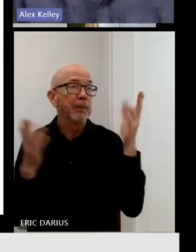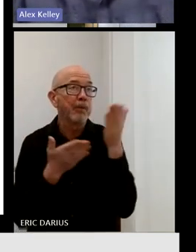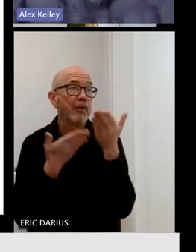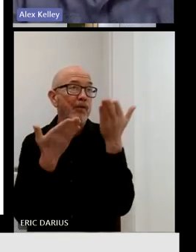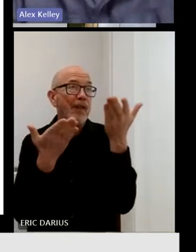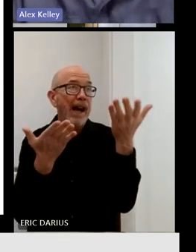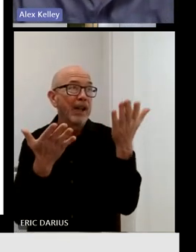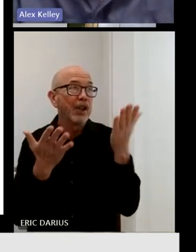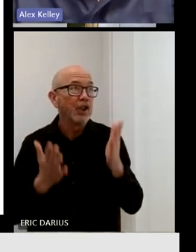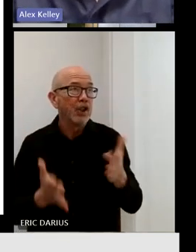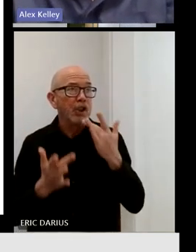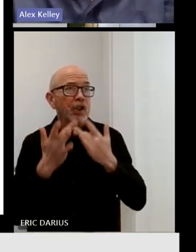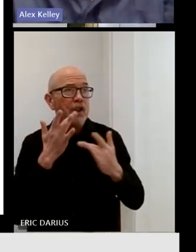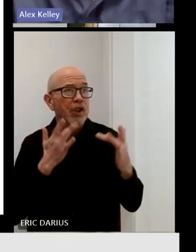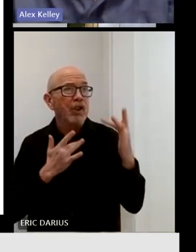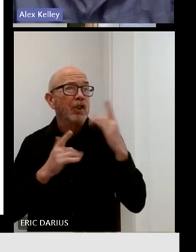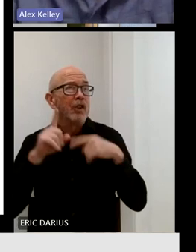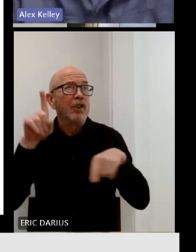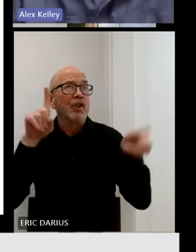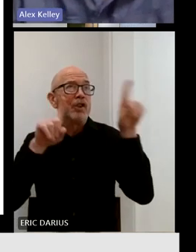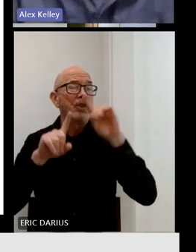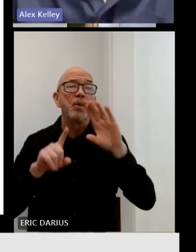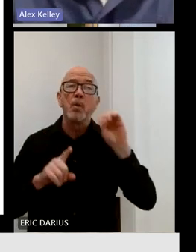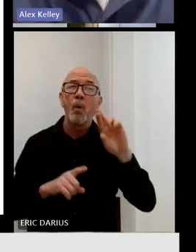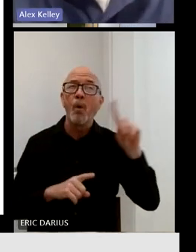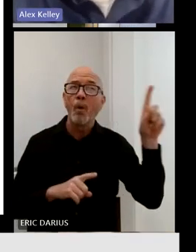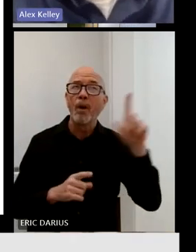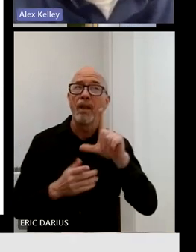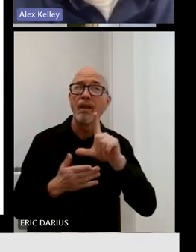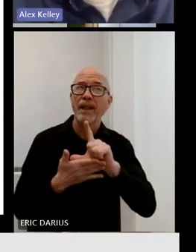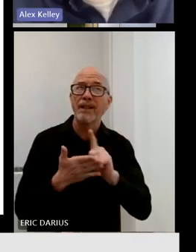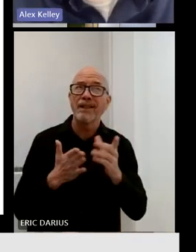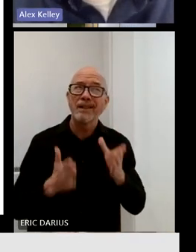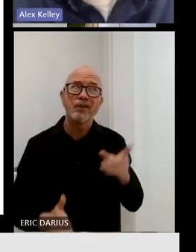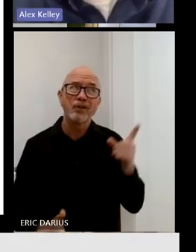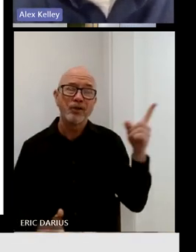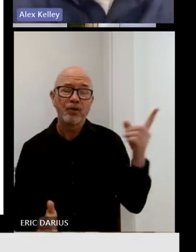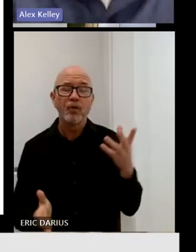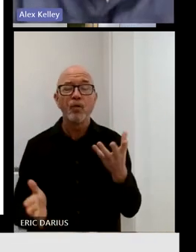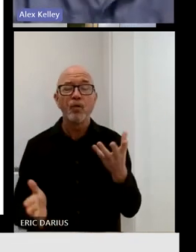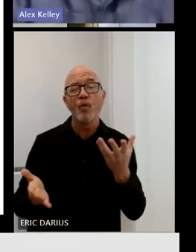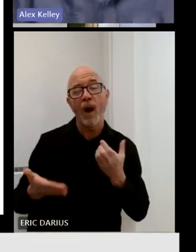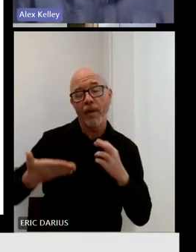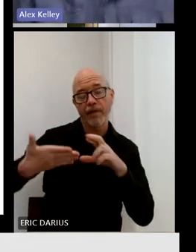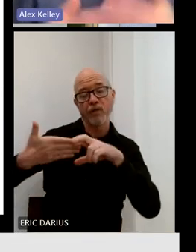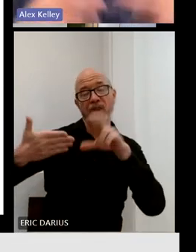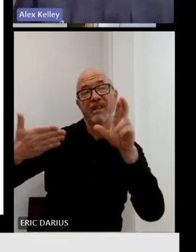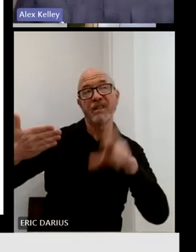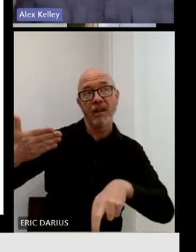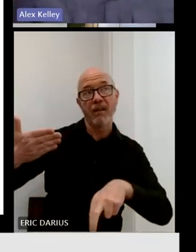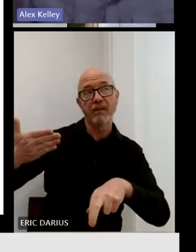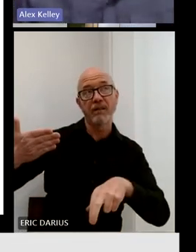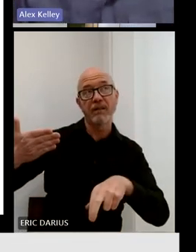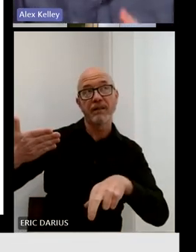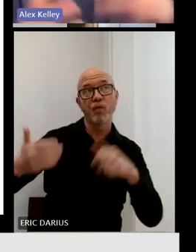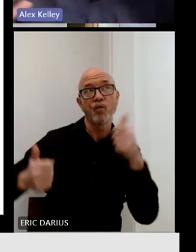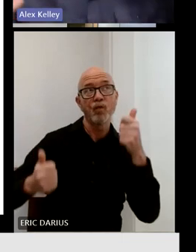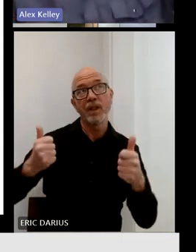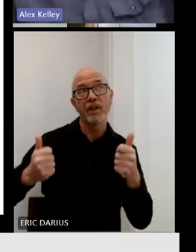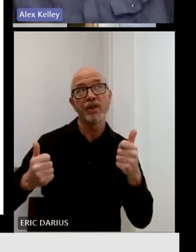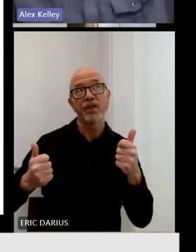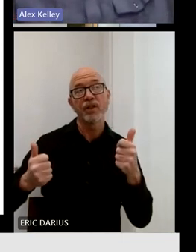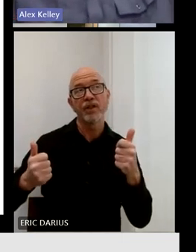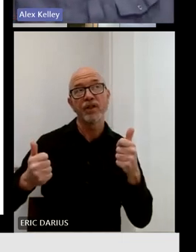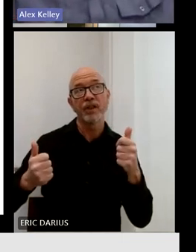are what you actually care about some of these things that are potential byproducts of competition? And if so, is that a